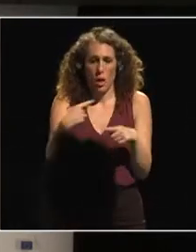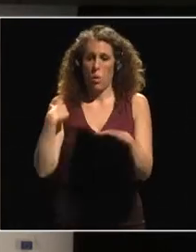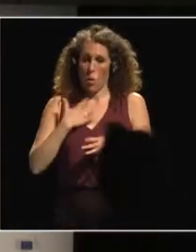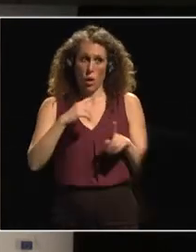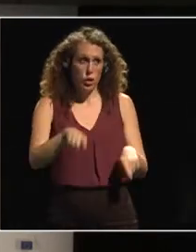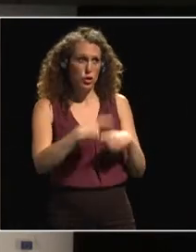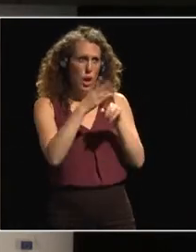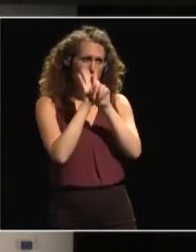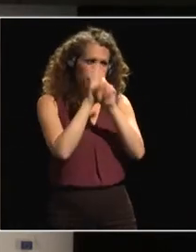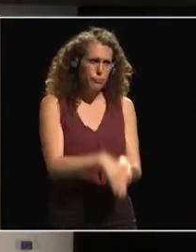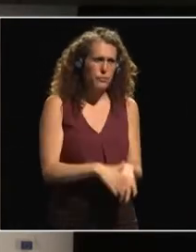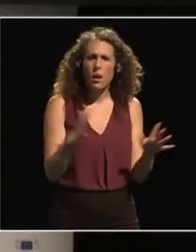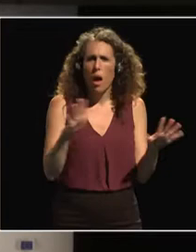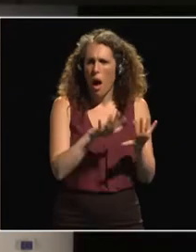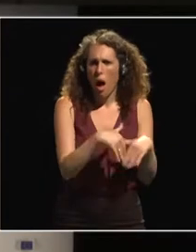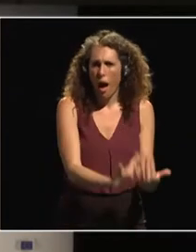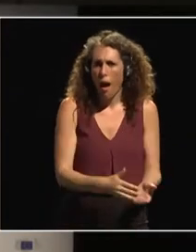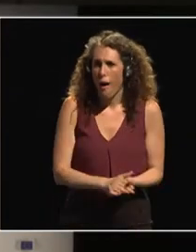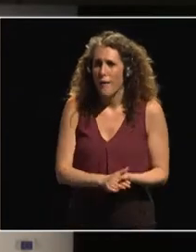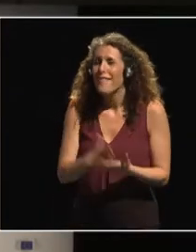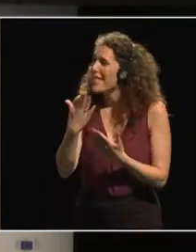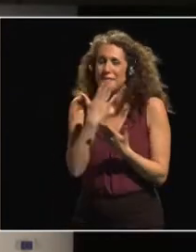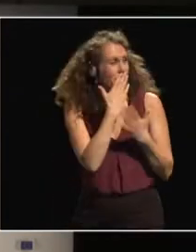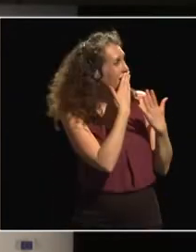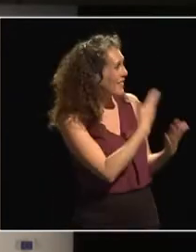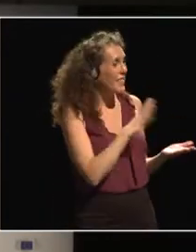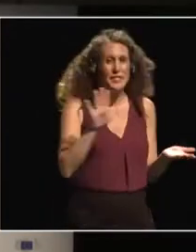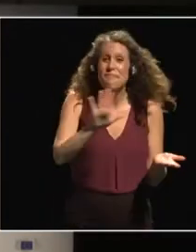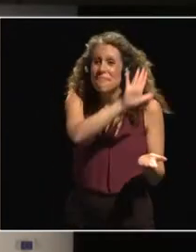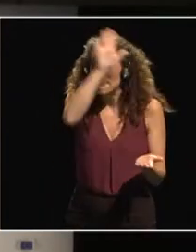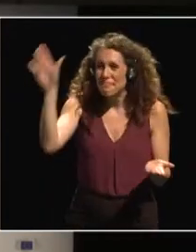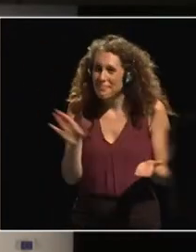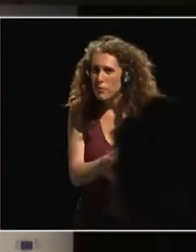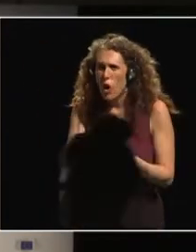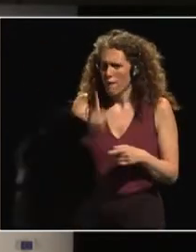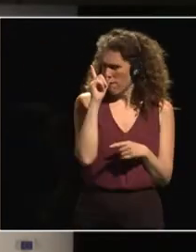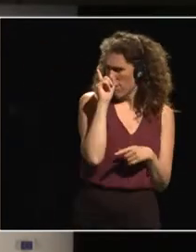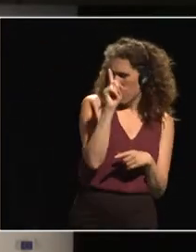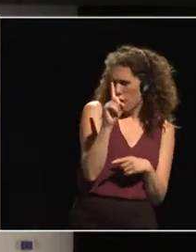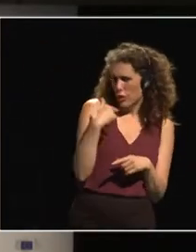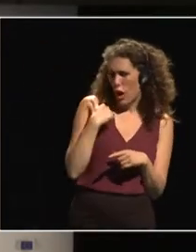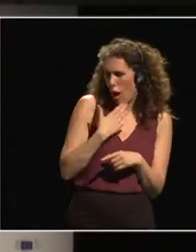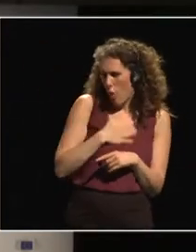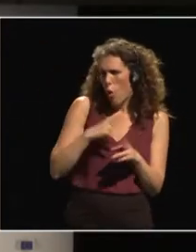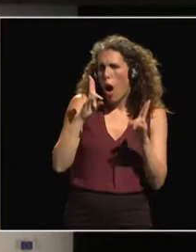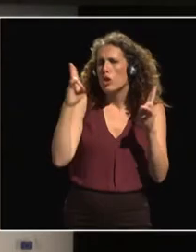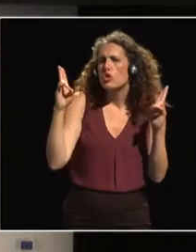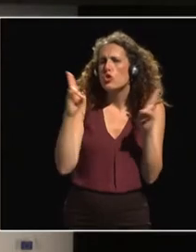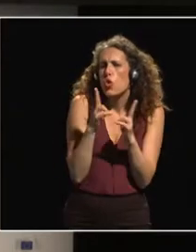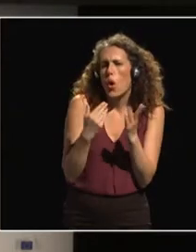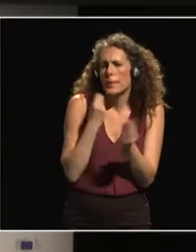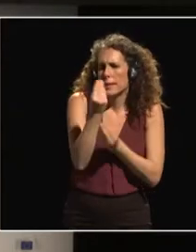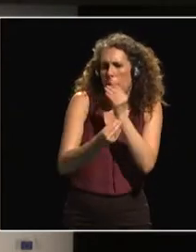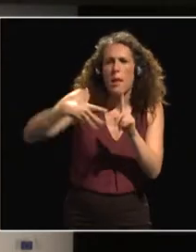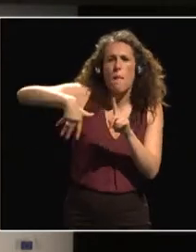Thank you. Good afternoon, everybody. I will first of all try to give a short background of our mission,